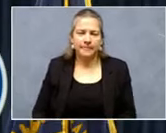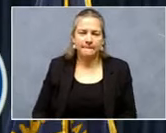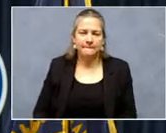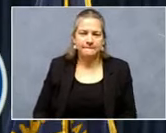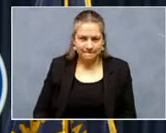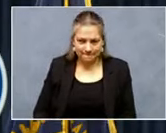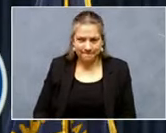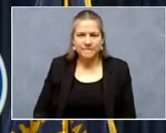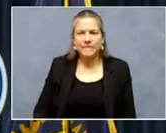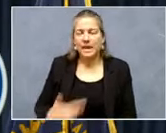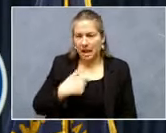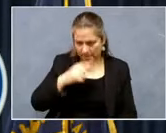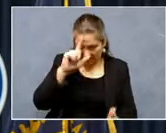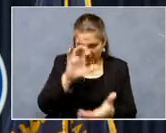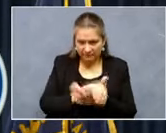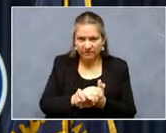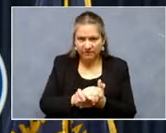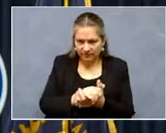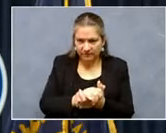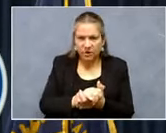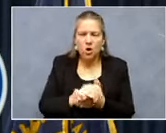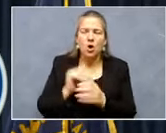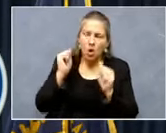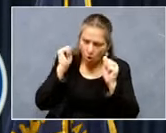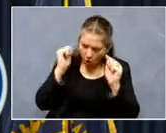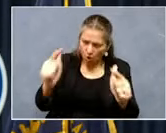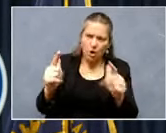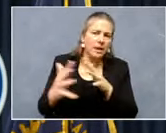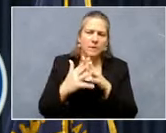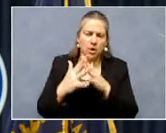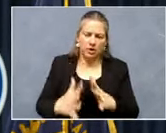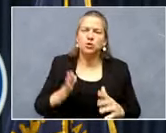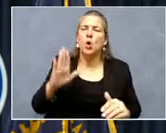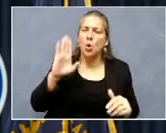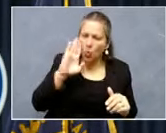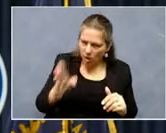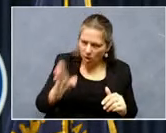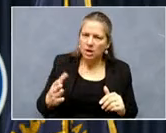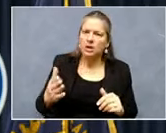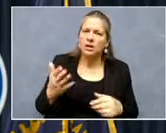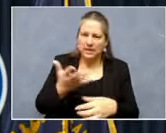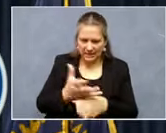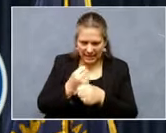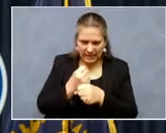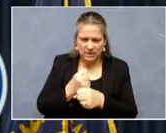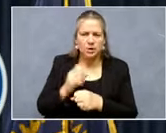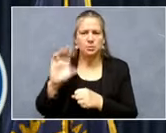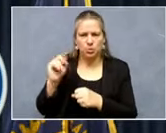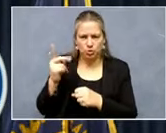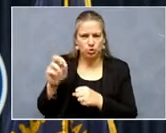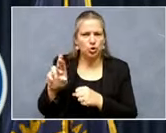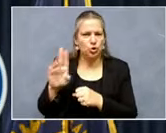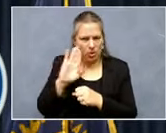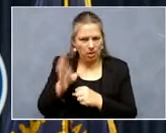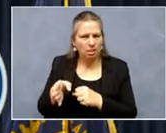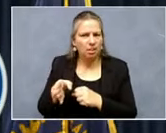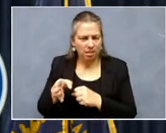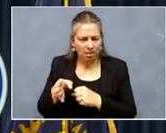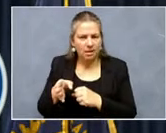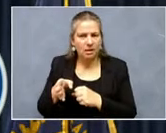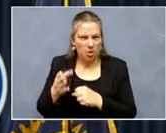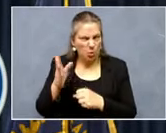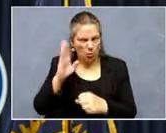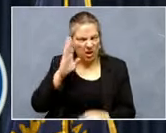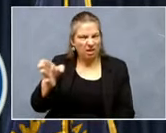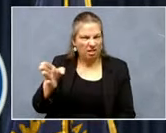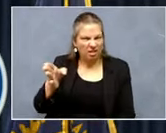believe that at some point, all Americans will be authorized to, to get a booster. I think that we are going there. Uh,